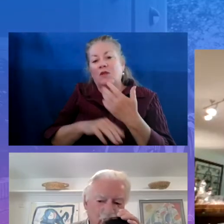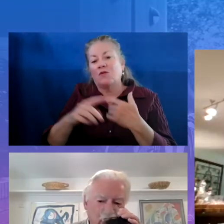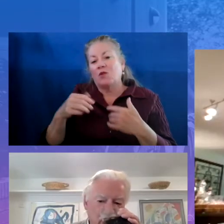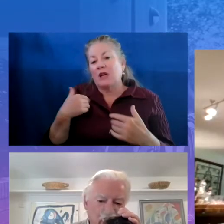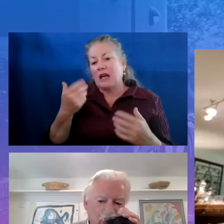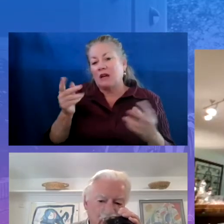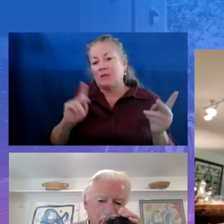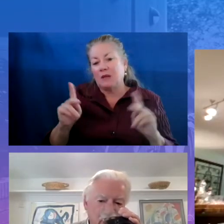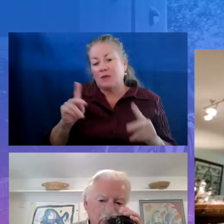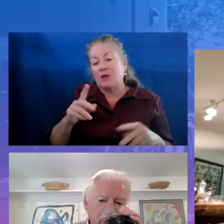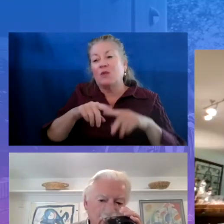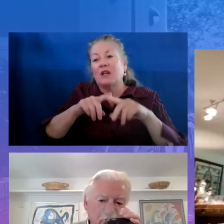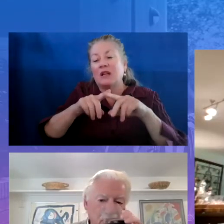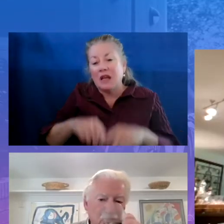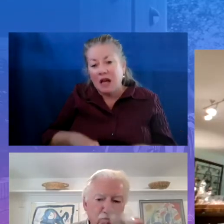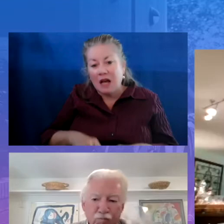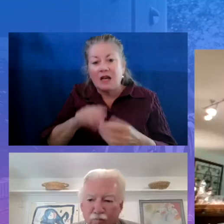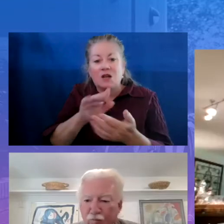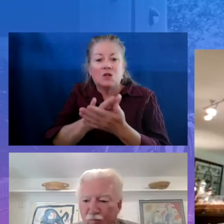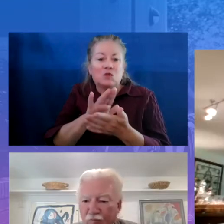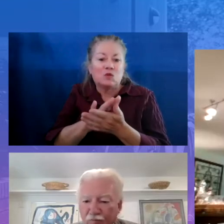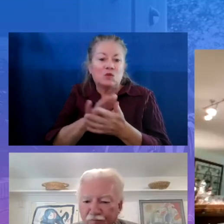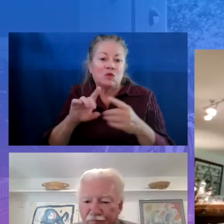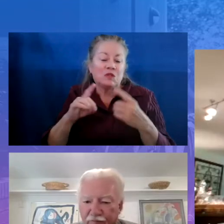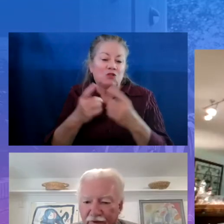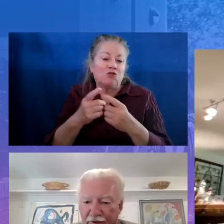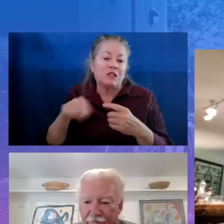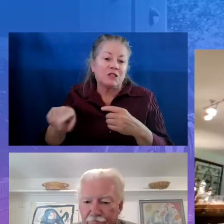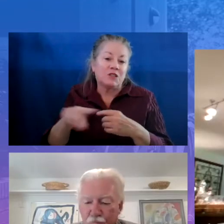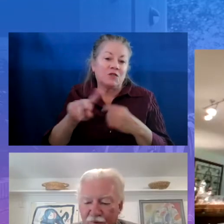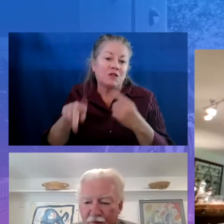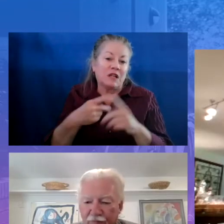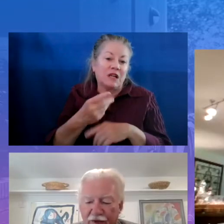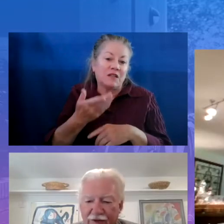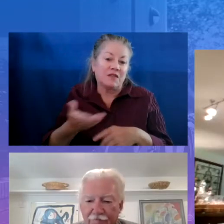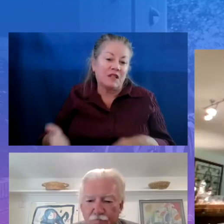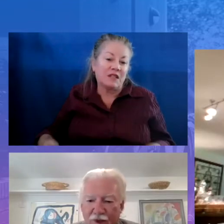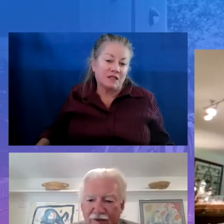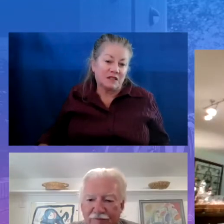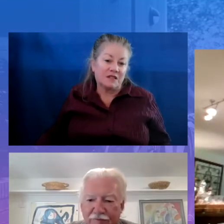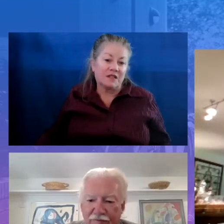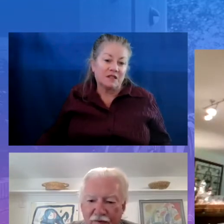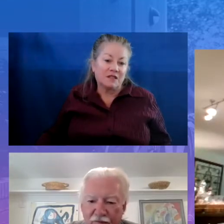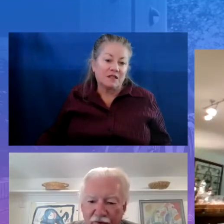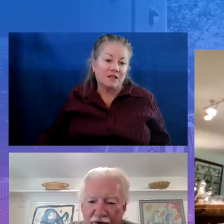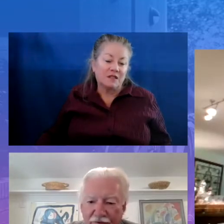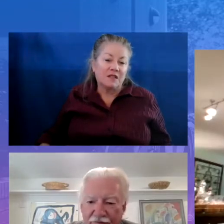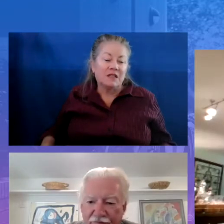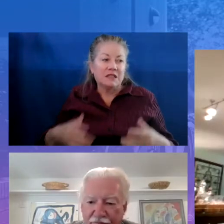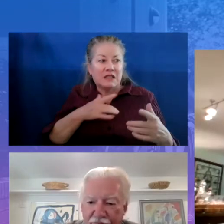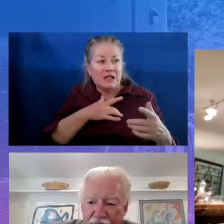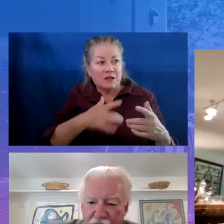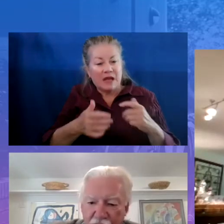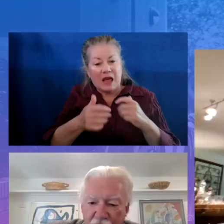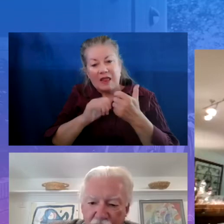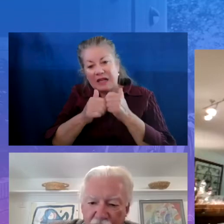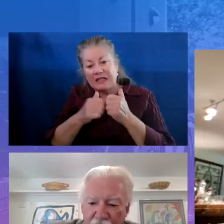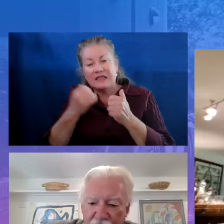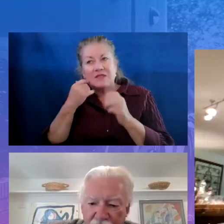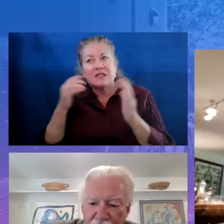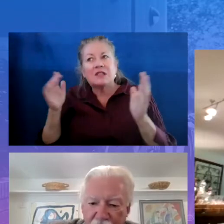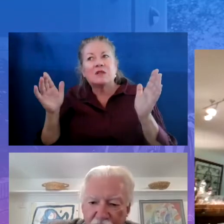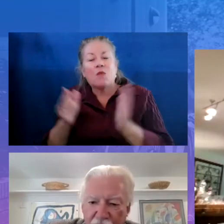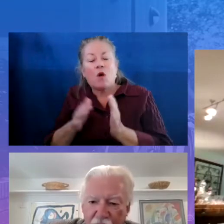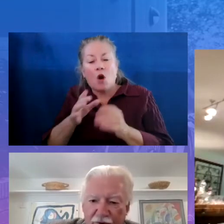on school districts to do those kinds of things. And it's generally around athletics when it's a small rural school district and everybody